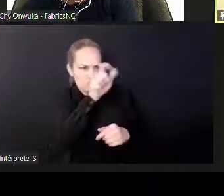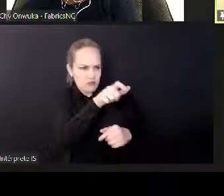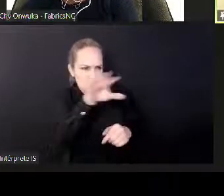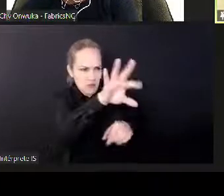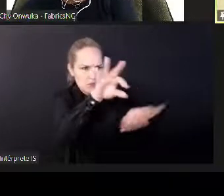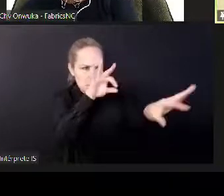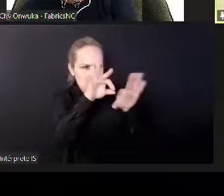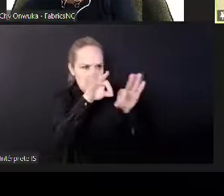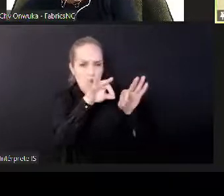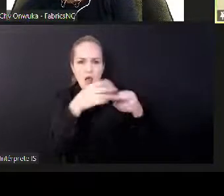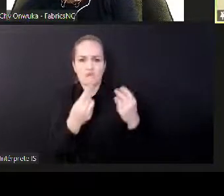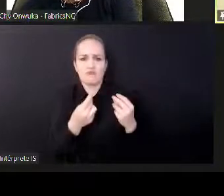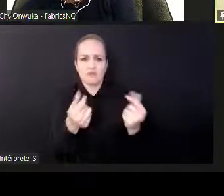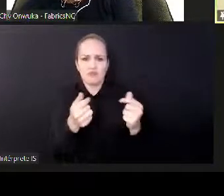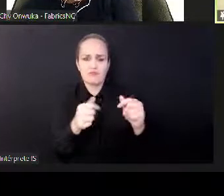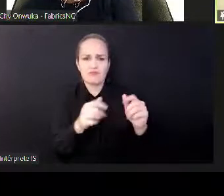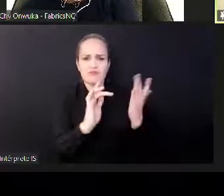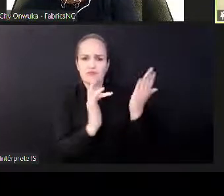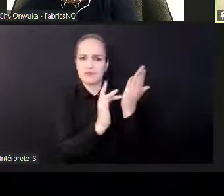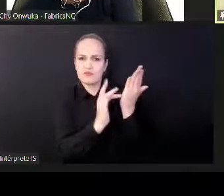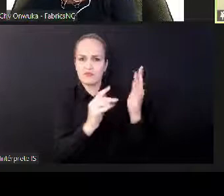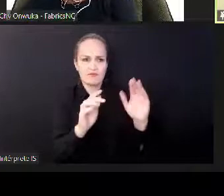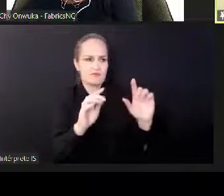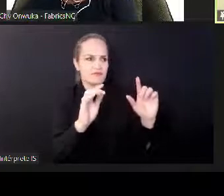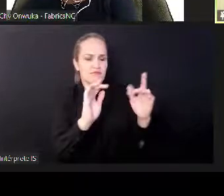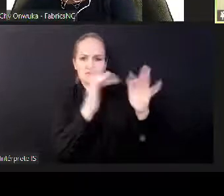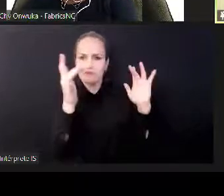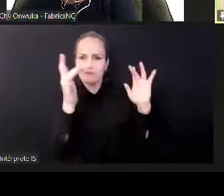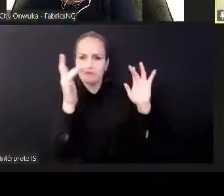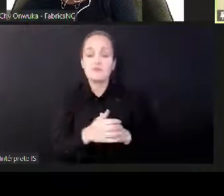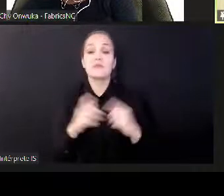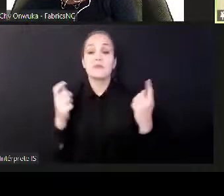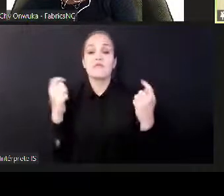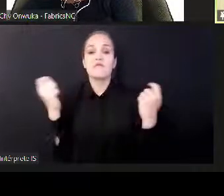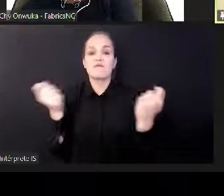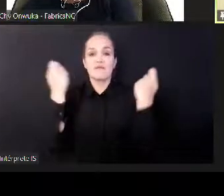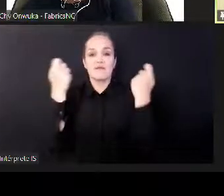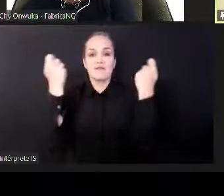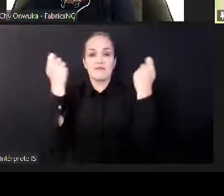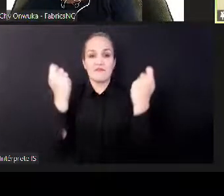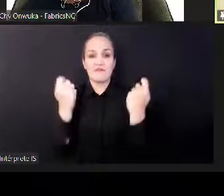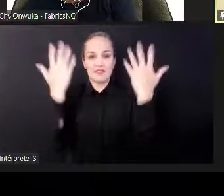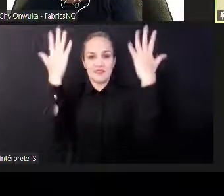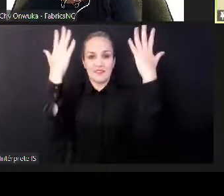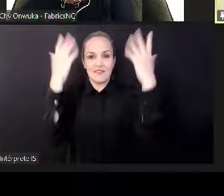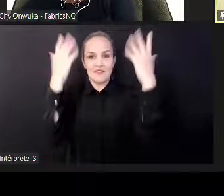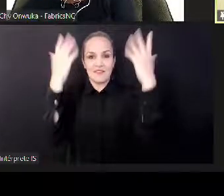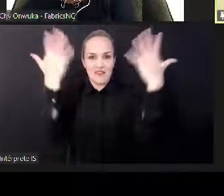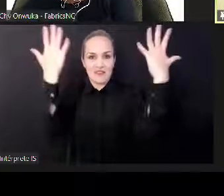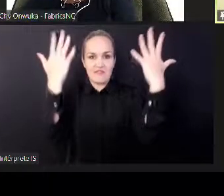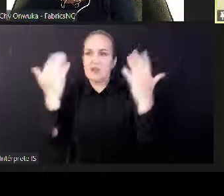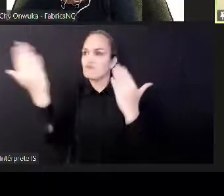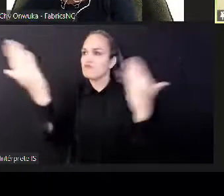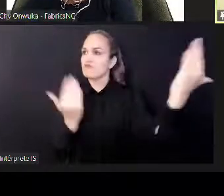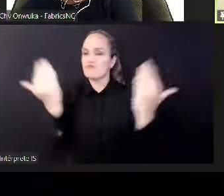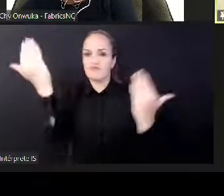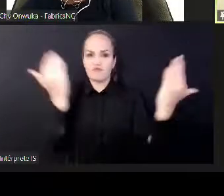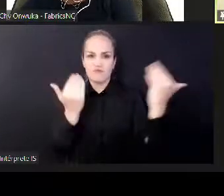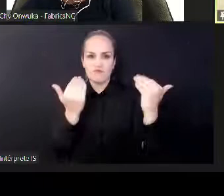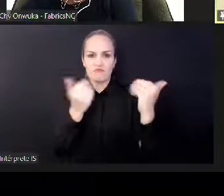in digital and digital adoption. We've invested in AR and VR